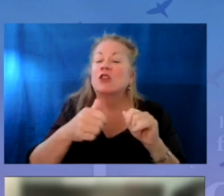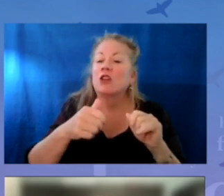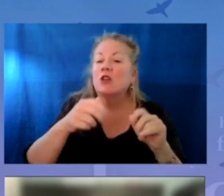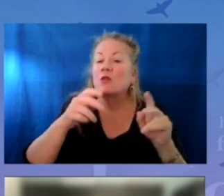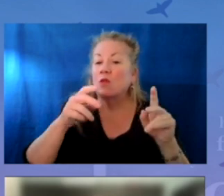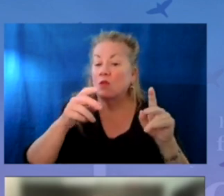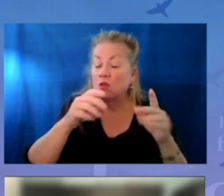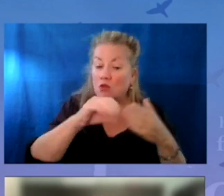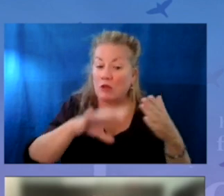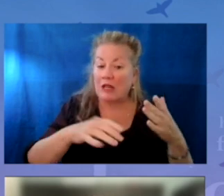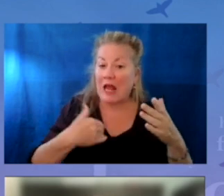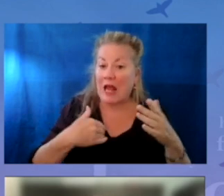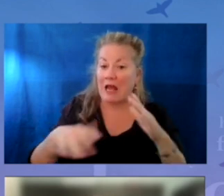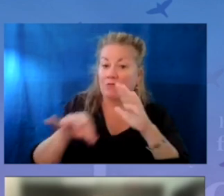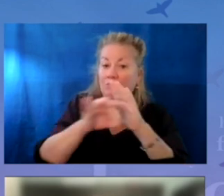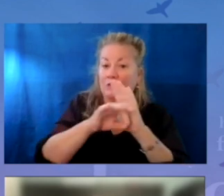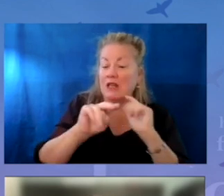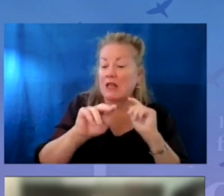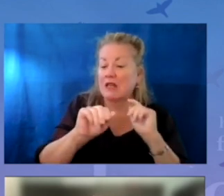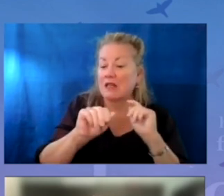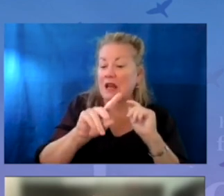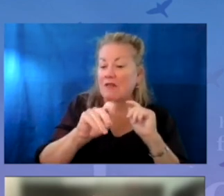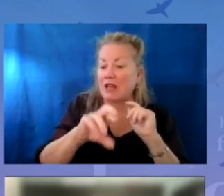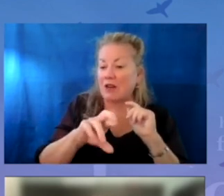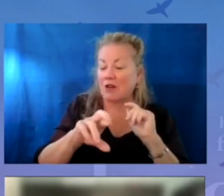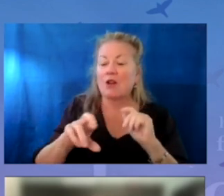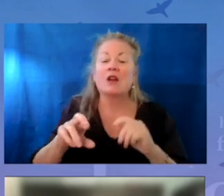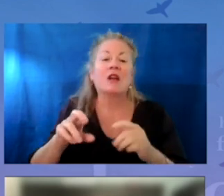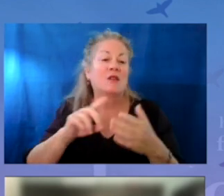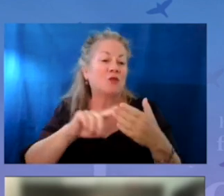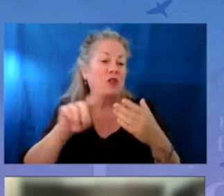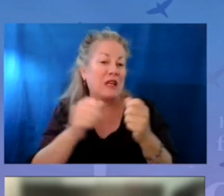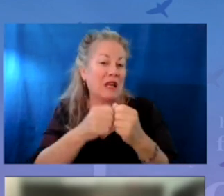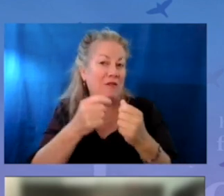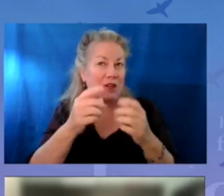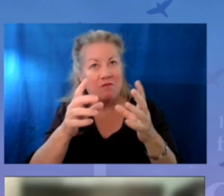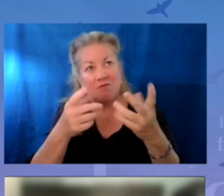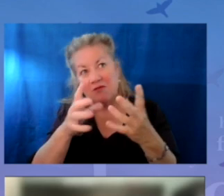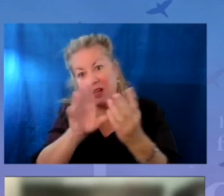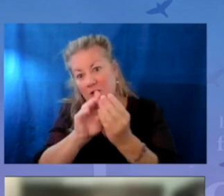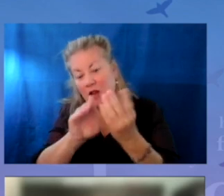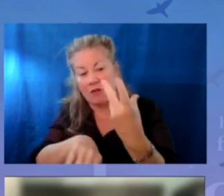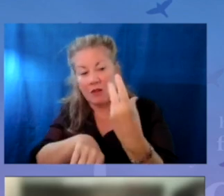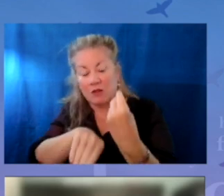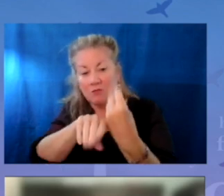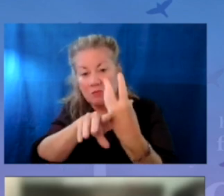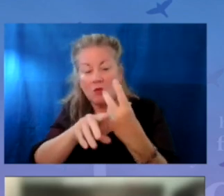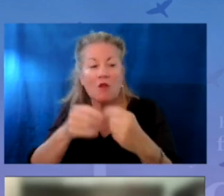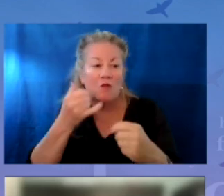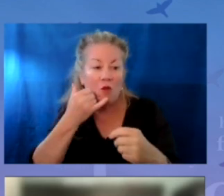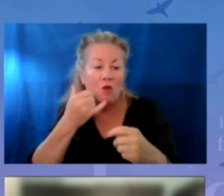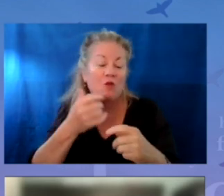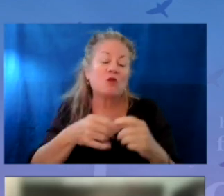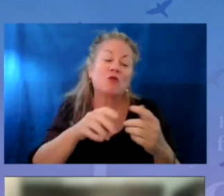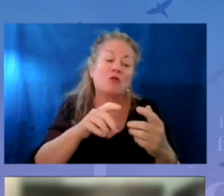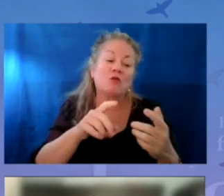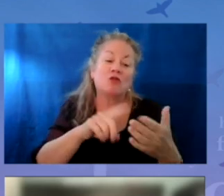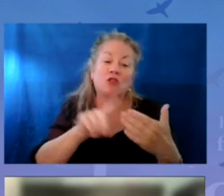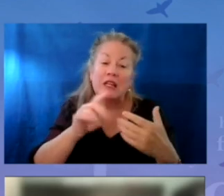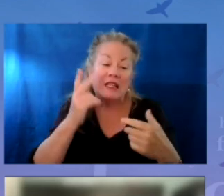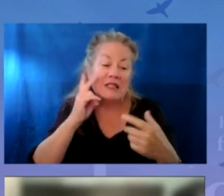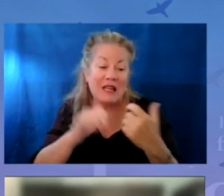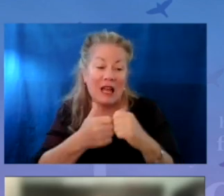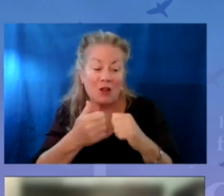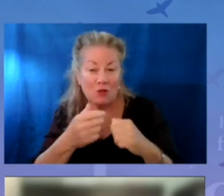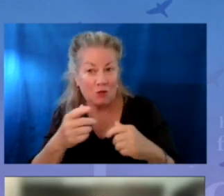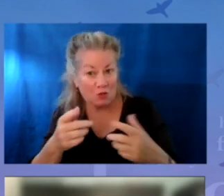Navigator who would check in with them via video conference or phone every week, respond to their needs identified, and if more support